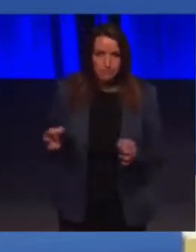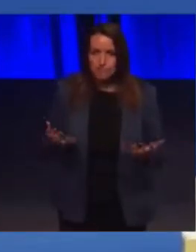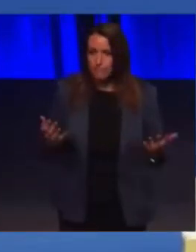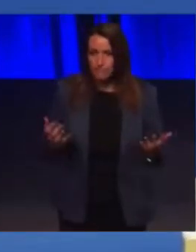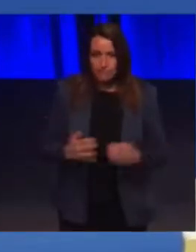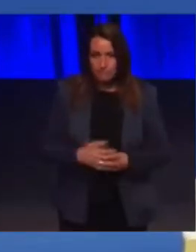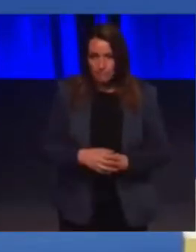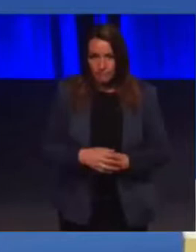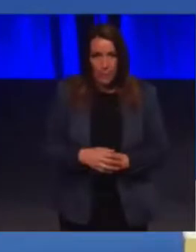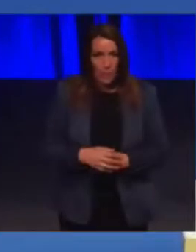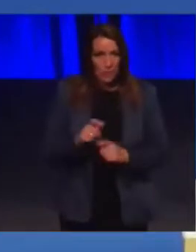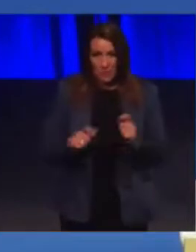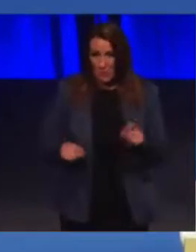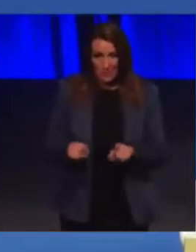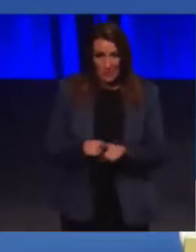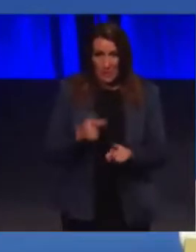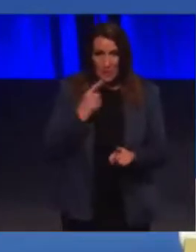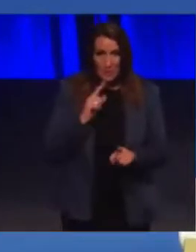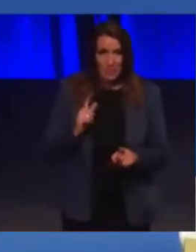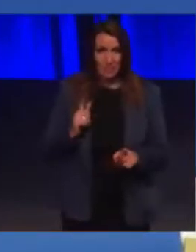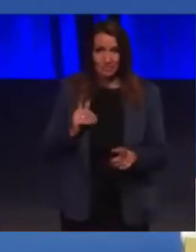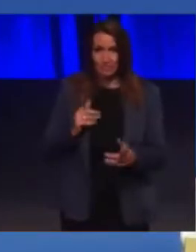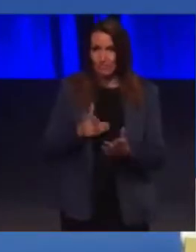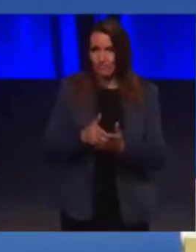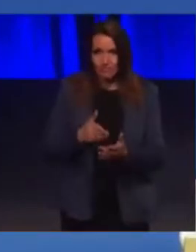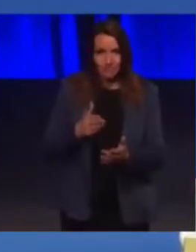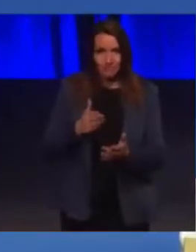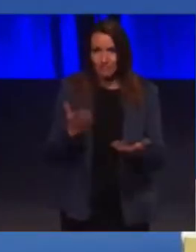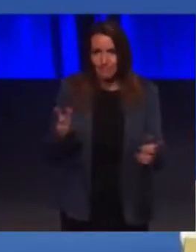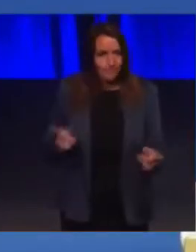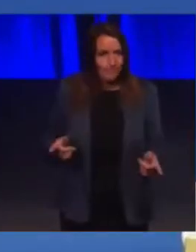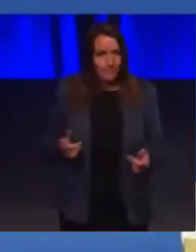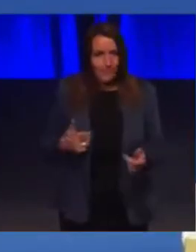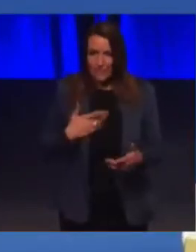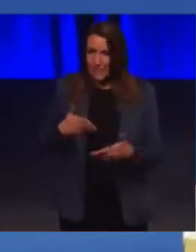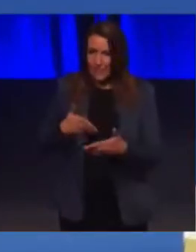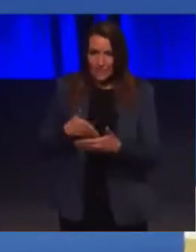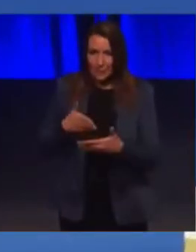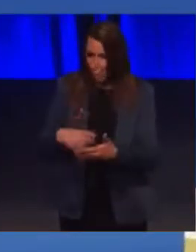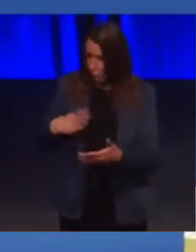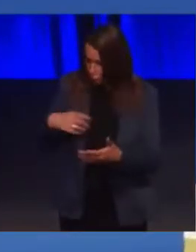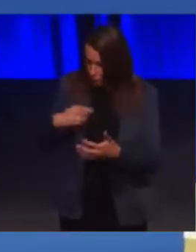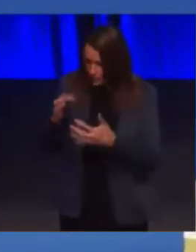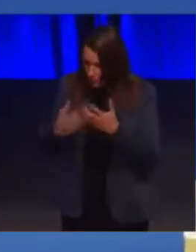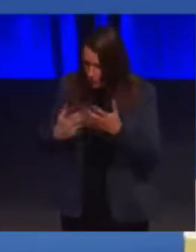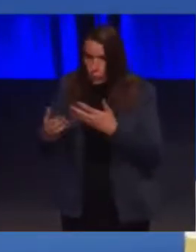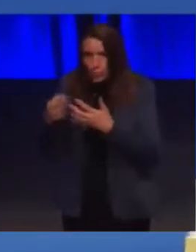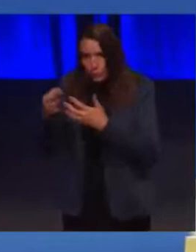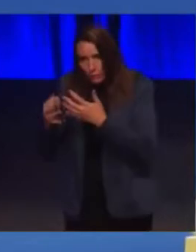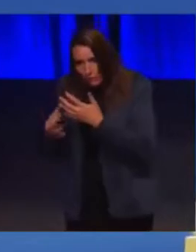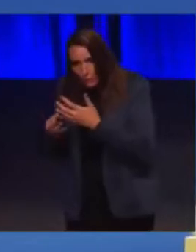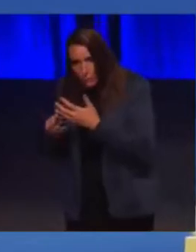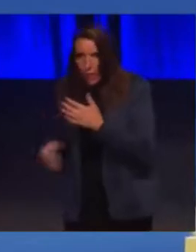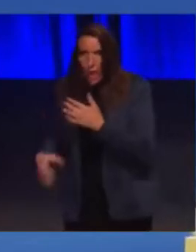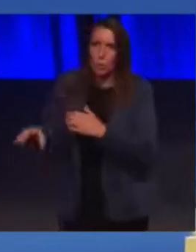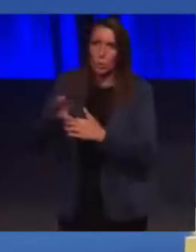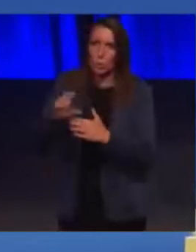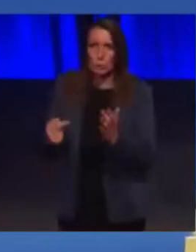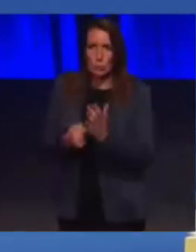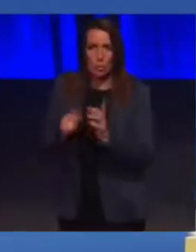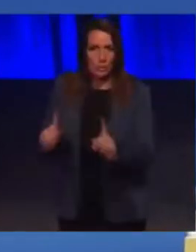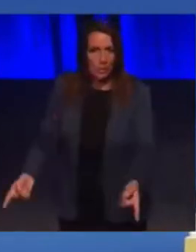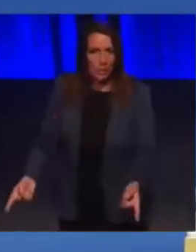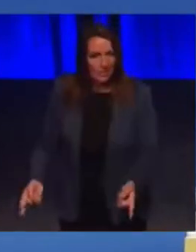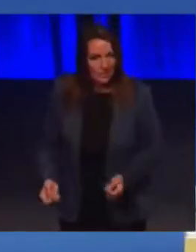people affected might already be pushing against far too many barriers as they go about their lives. But not being able to use the loo,